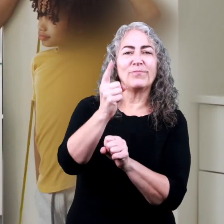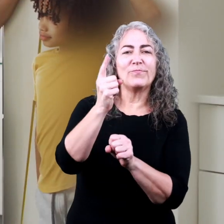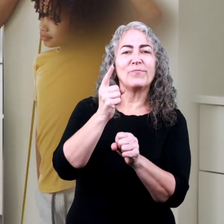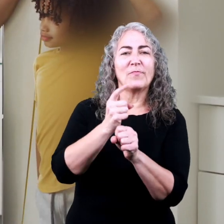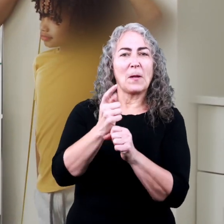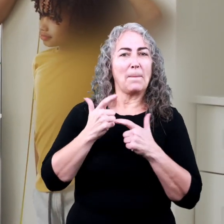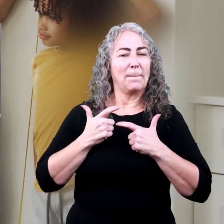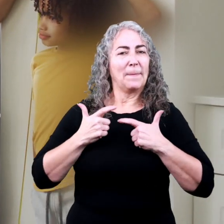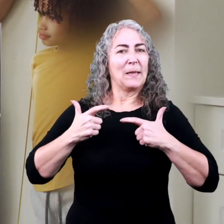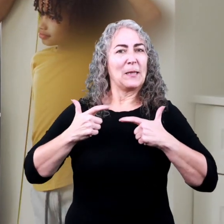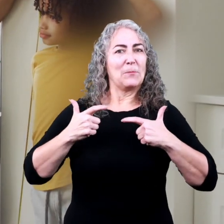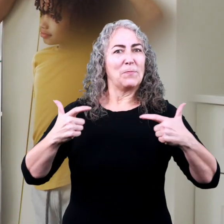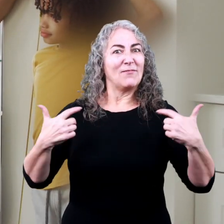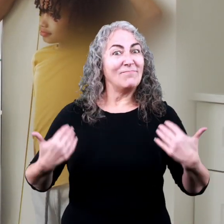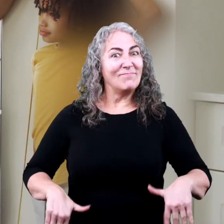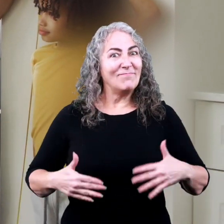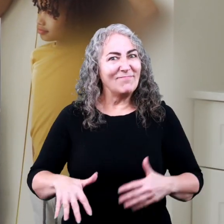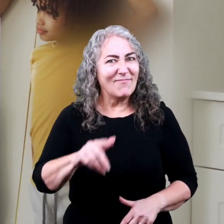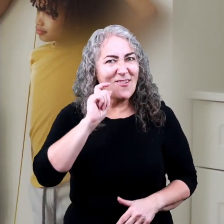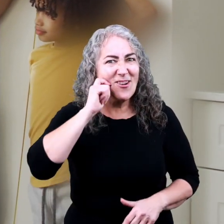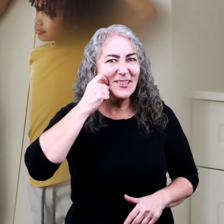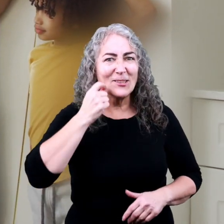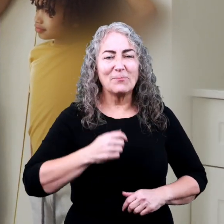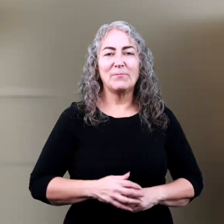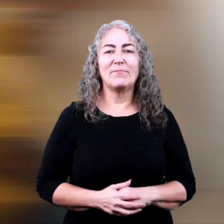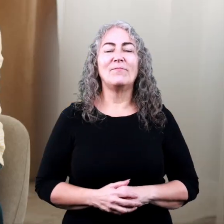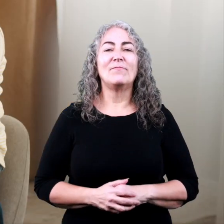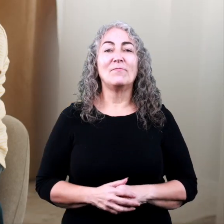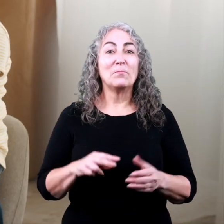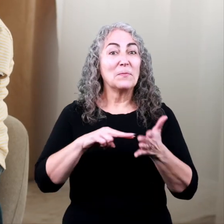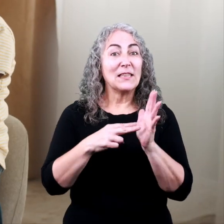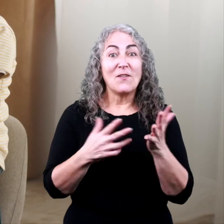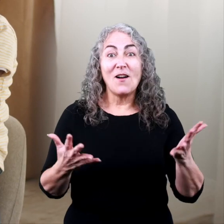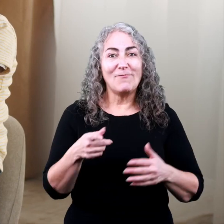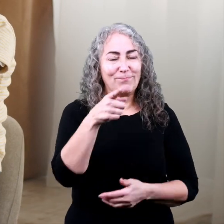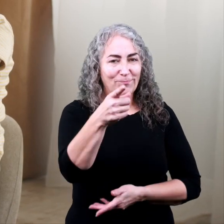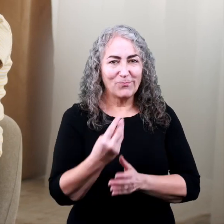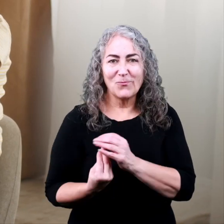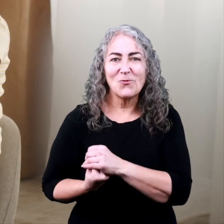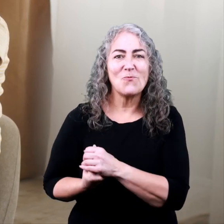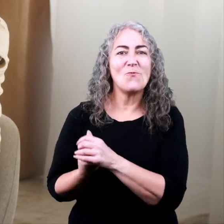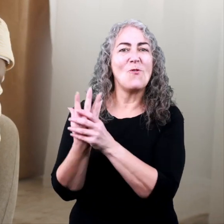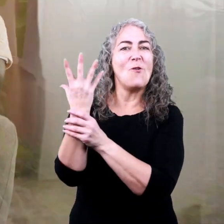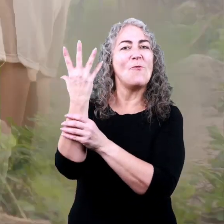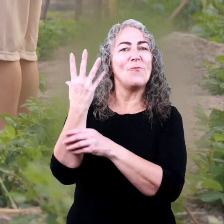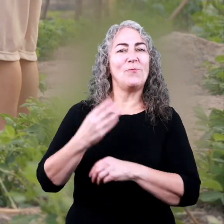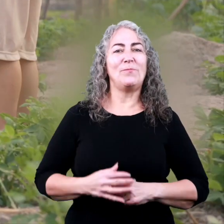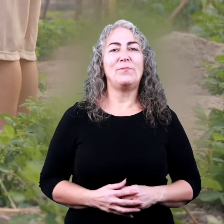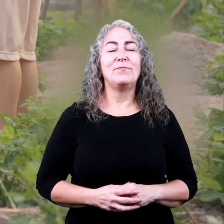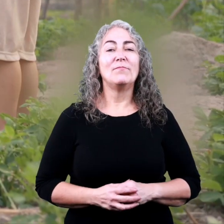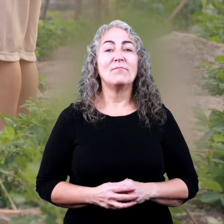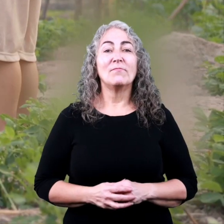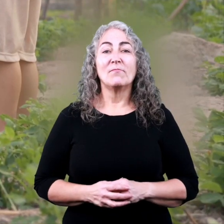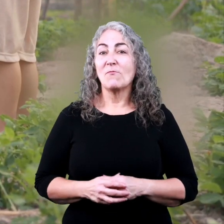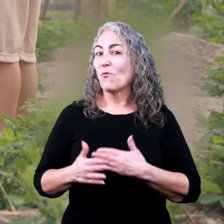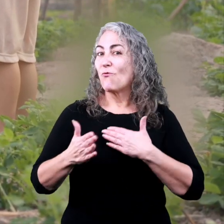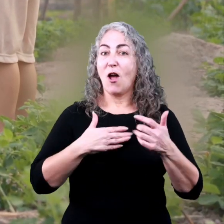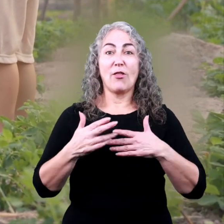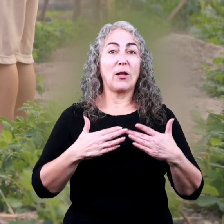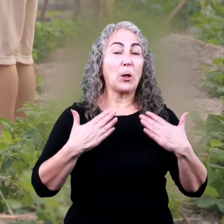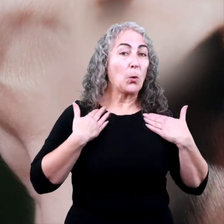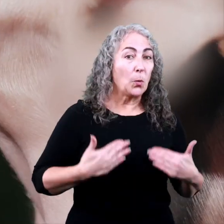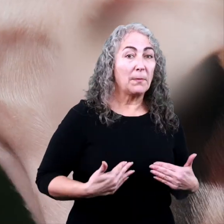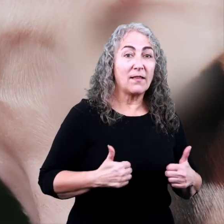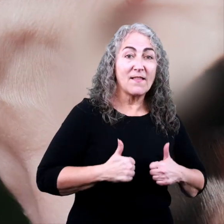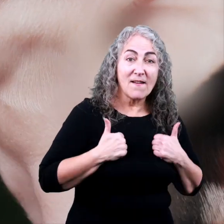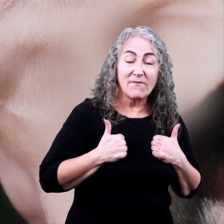and get a little bigger, which is awesome because that means you are growing. Whether it is human life,